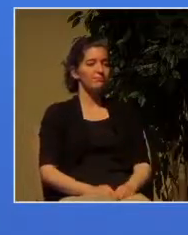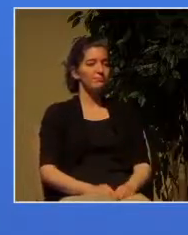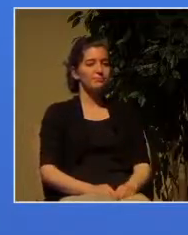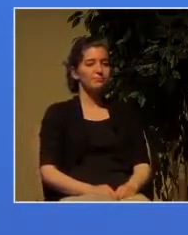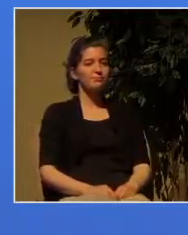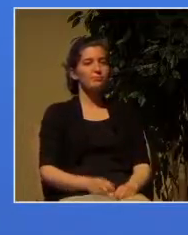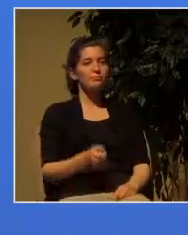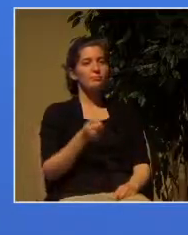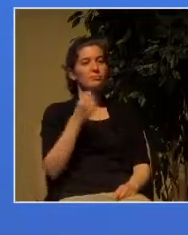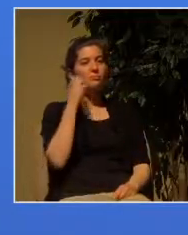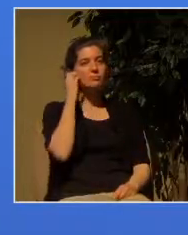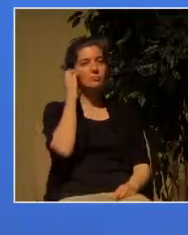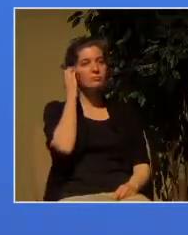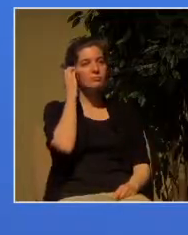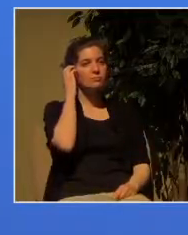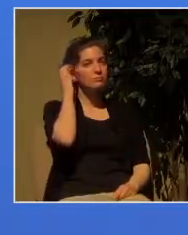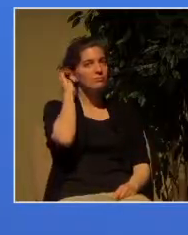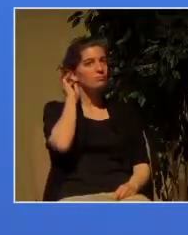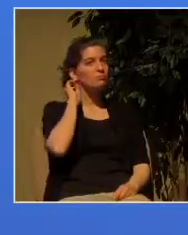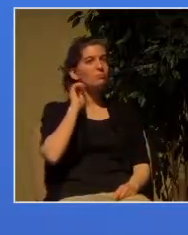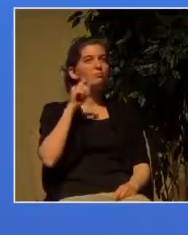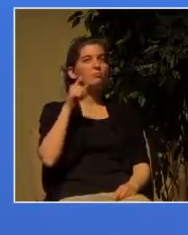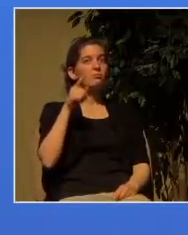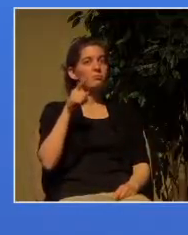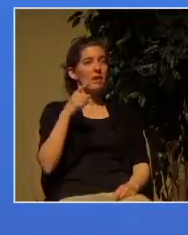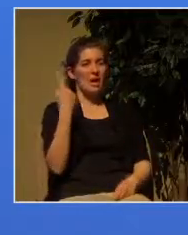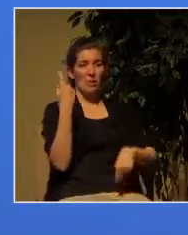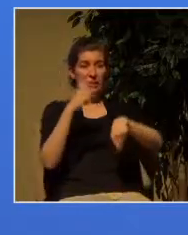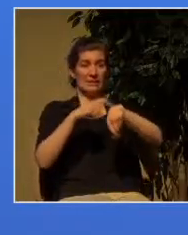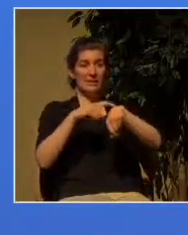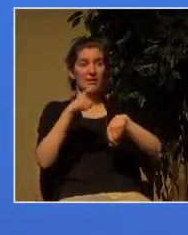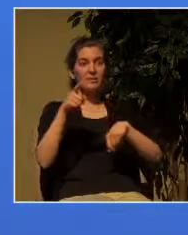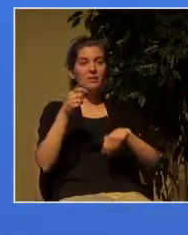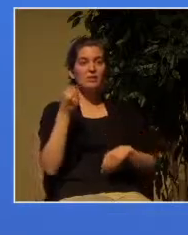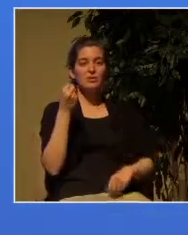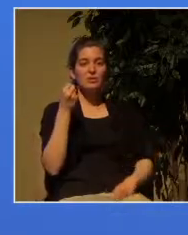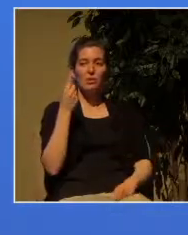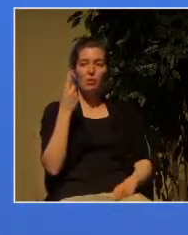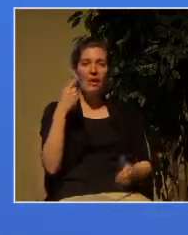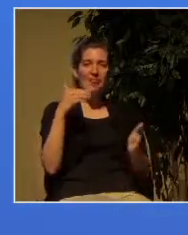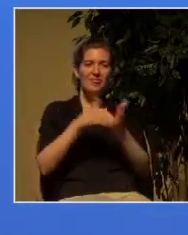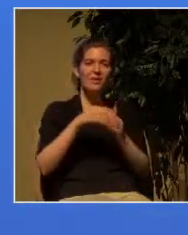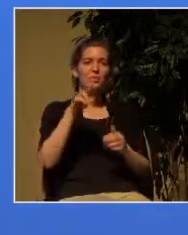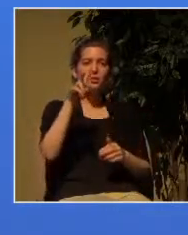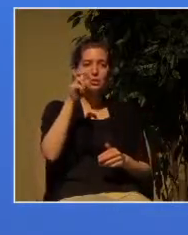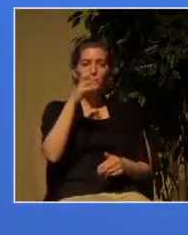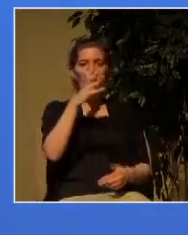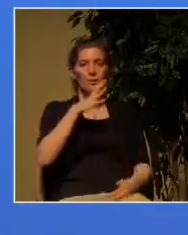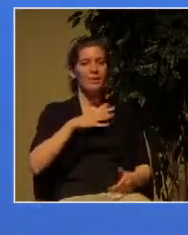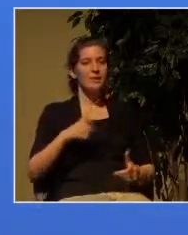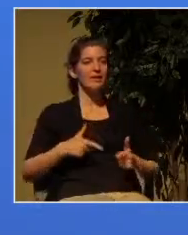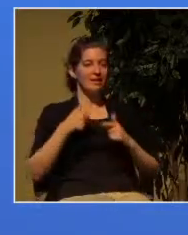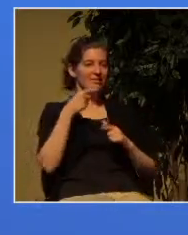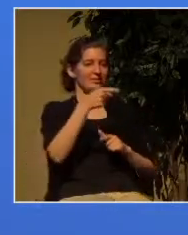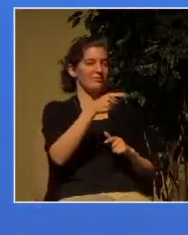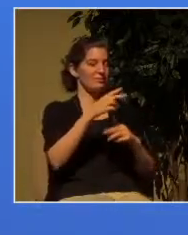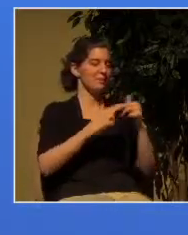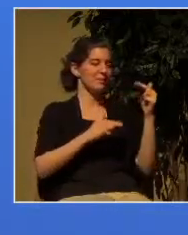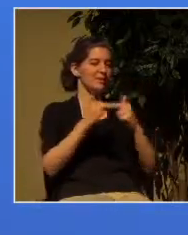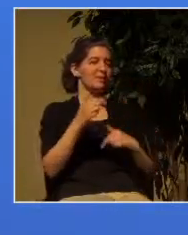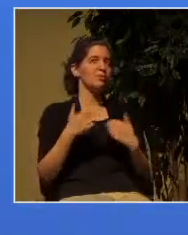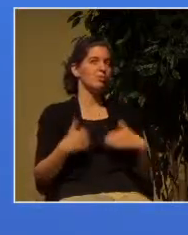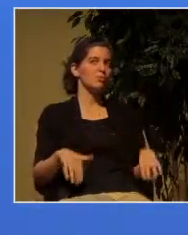women living in there and you know from our kind of terminology